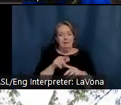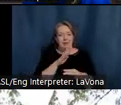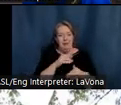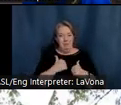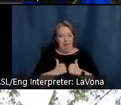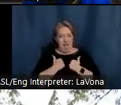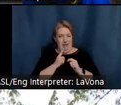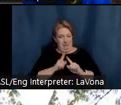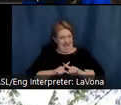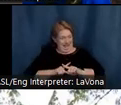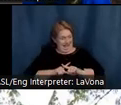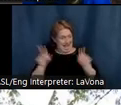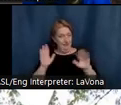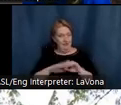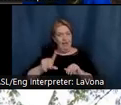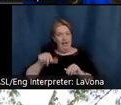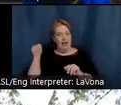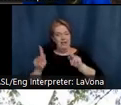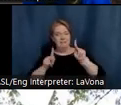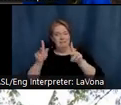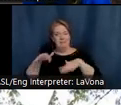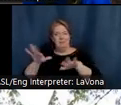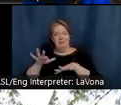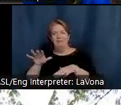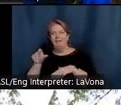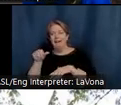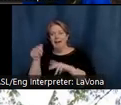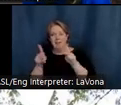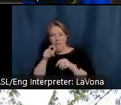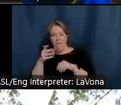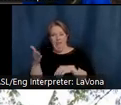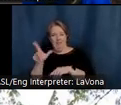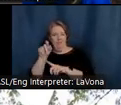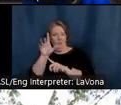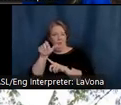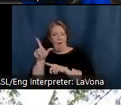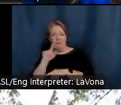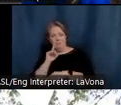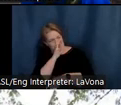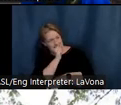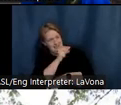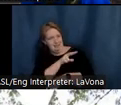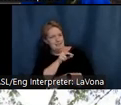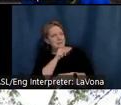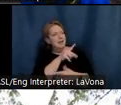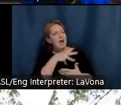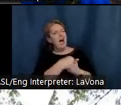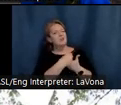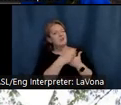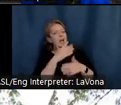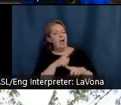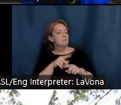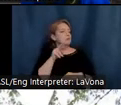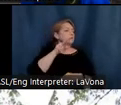from the locals, the locals wanted to see it for themselves. The Steeles were considered outsiders, but Brown